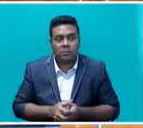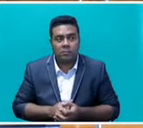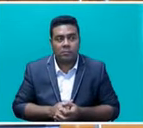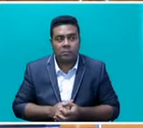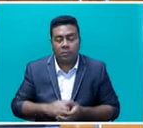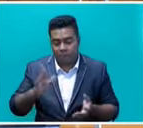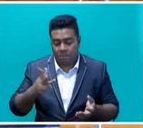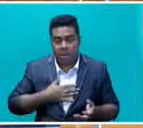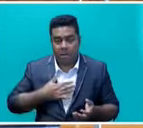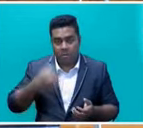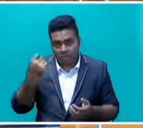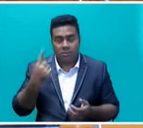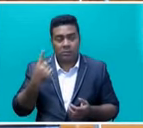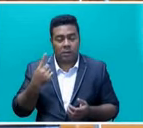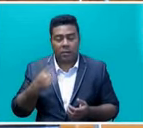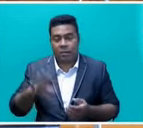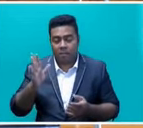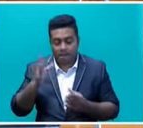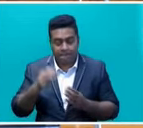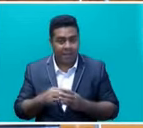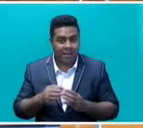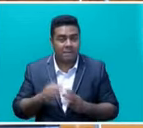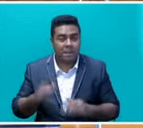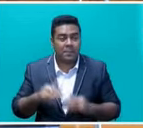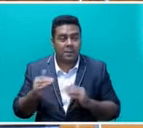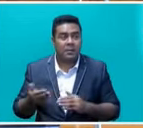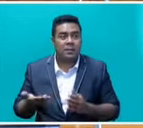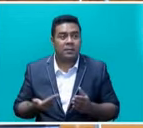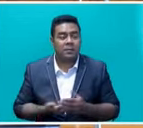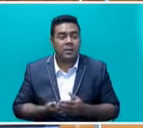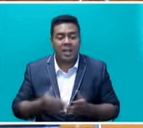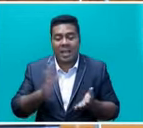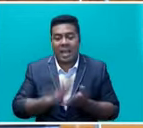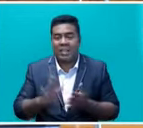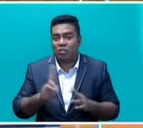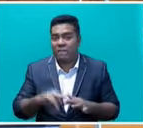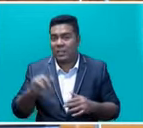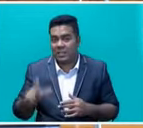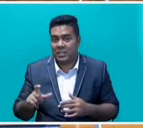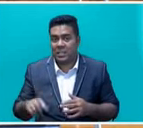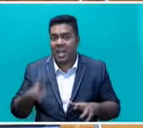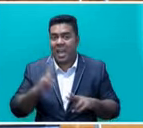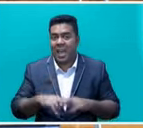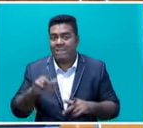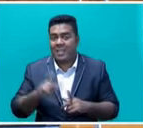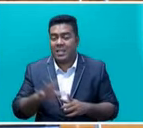From my understanding of it, so far, the banks that have participated under the scheme has been HFC, FDB,